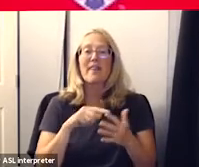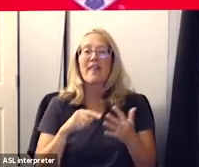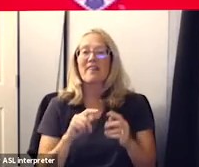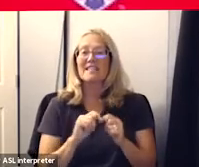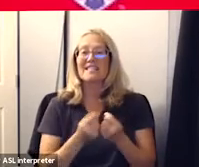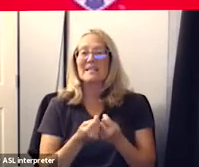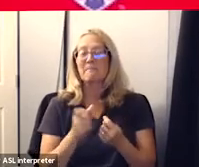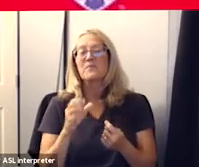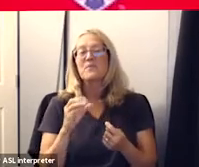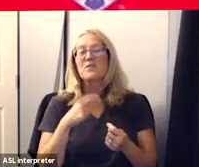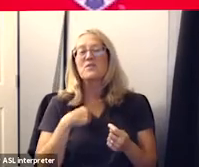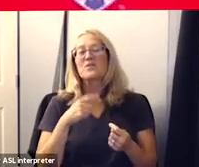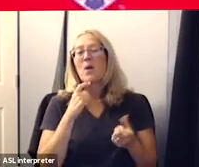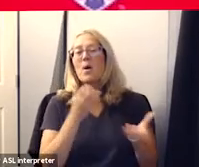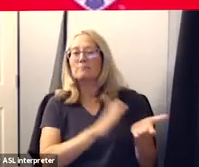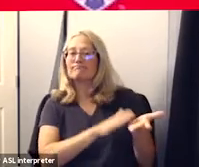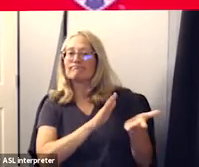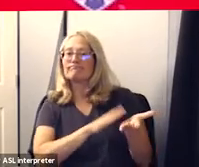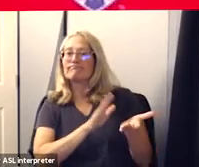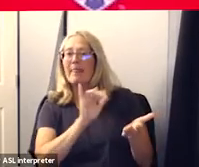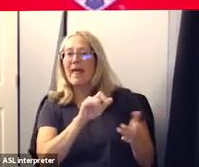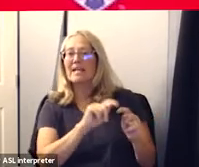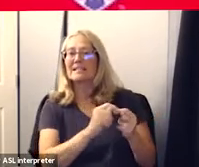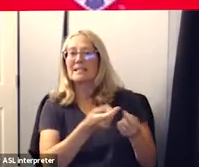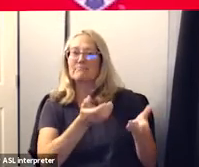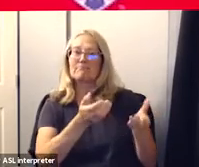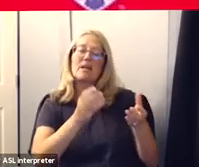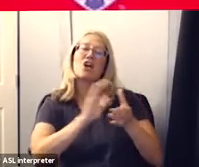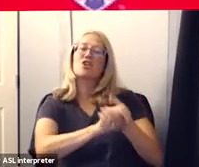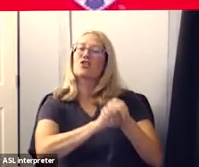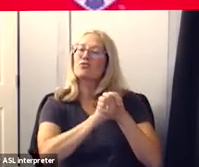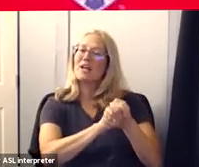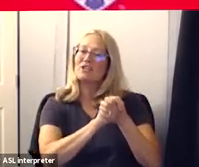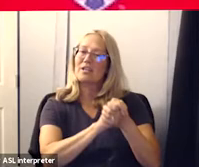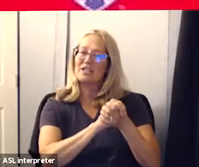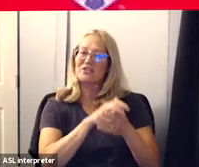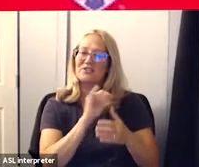thought i'd do a little shout out to that team congratulations to them